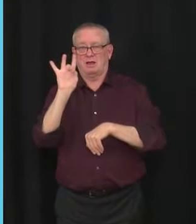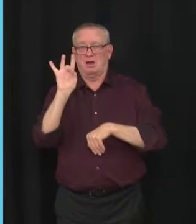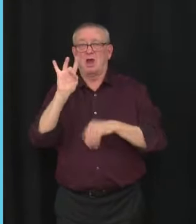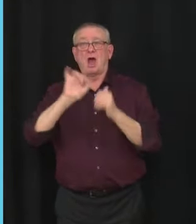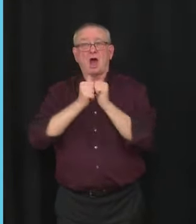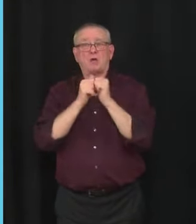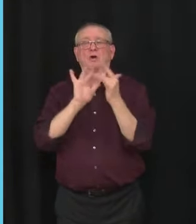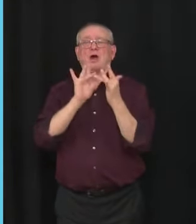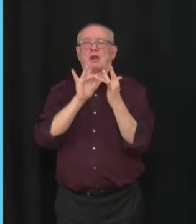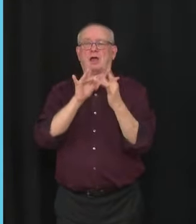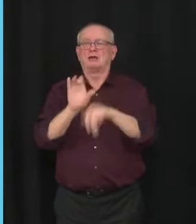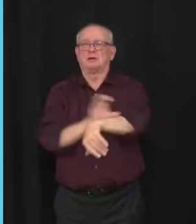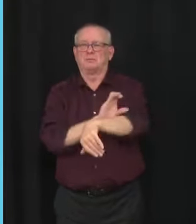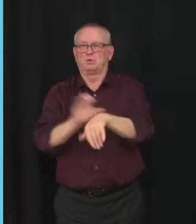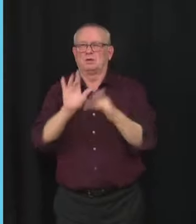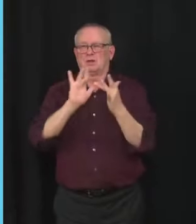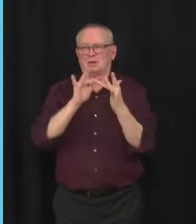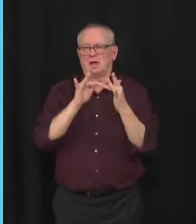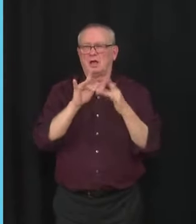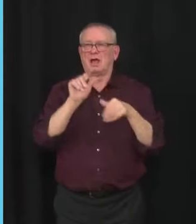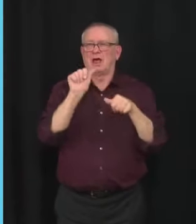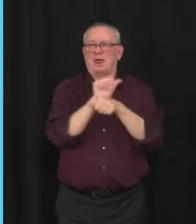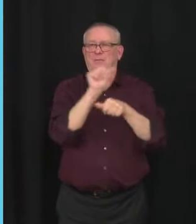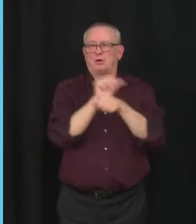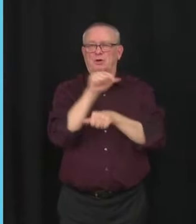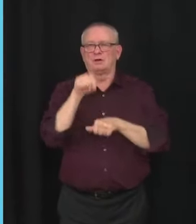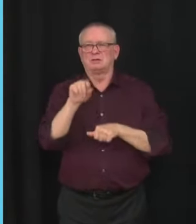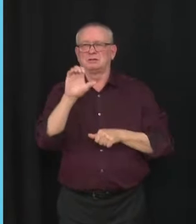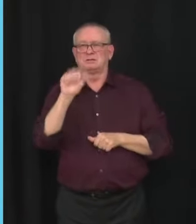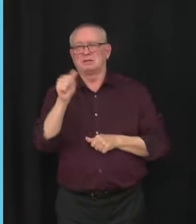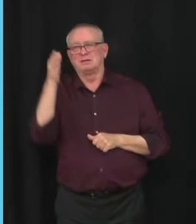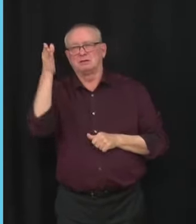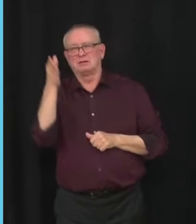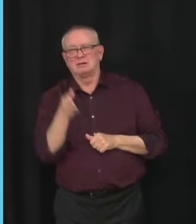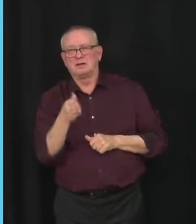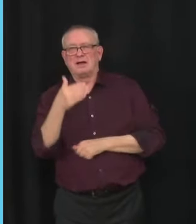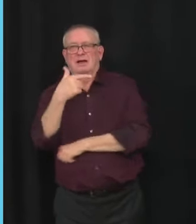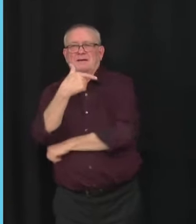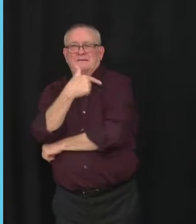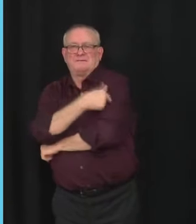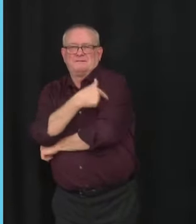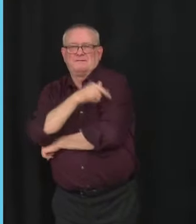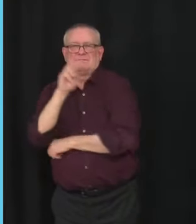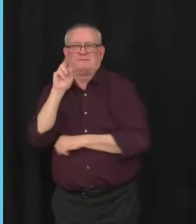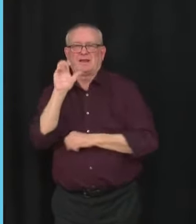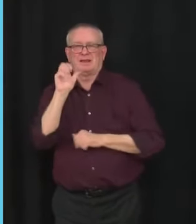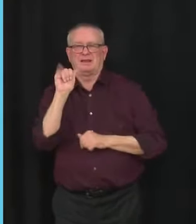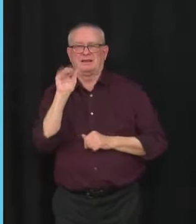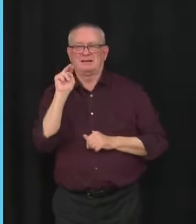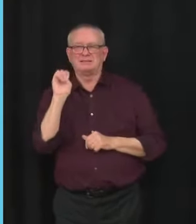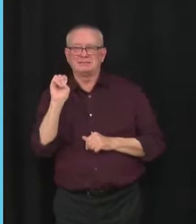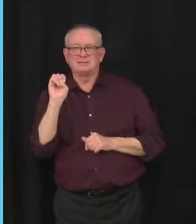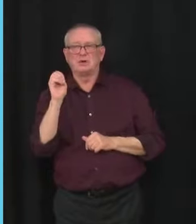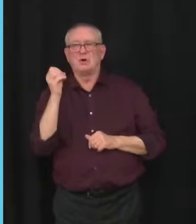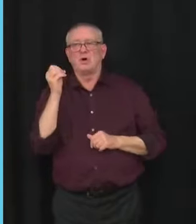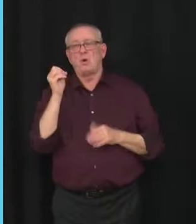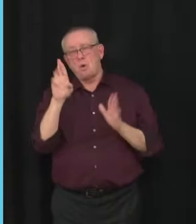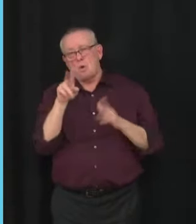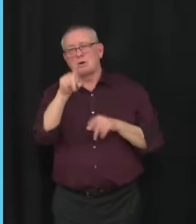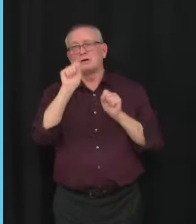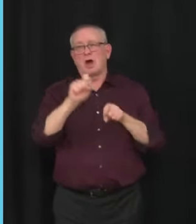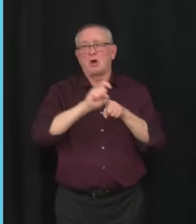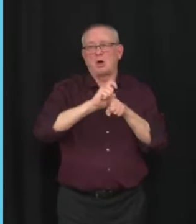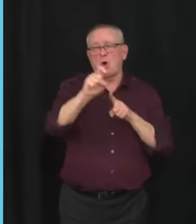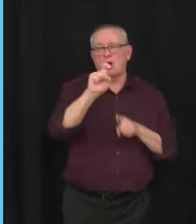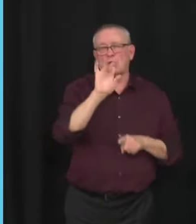alberta.ca backslash vaccine or by calling HealthLink at 811. The first appointments will be